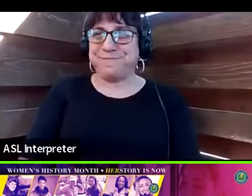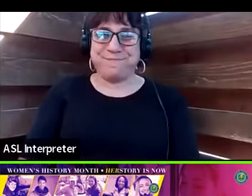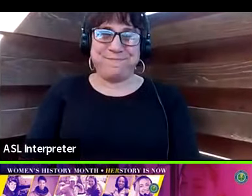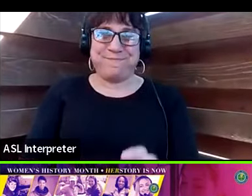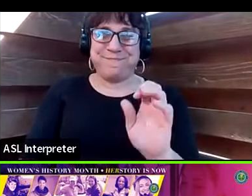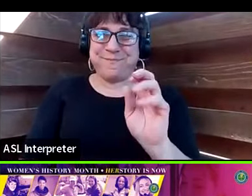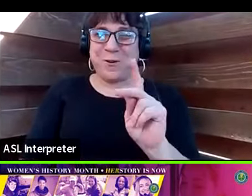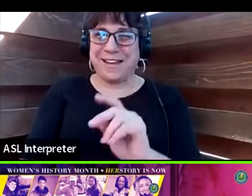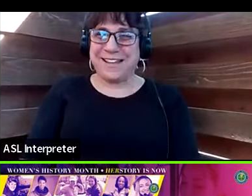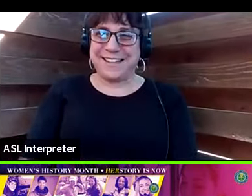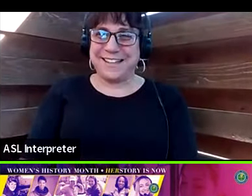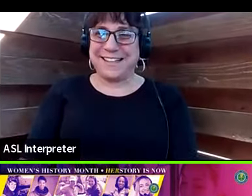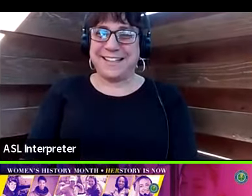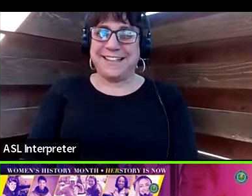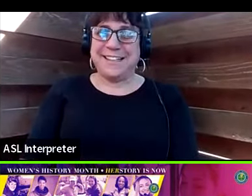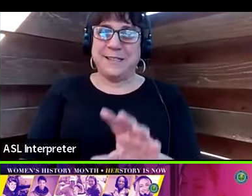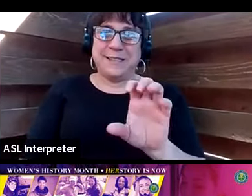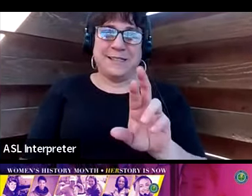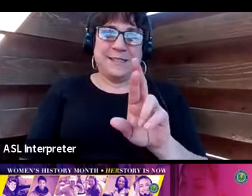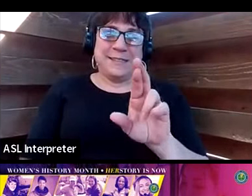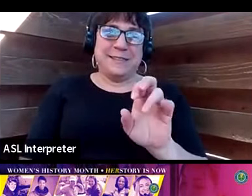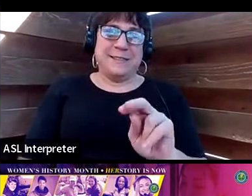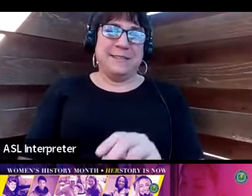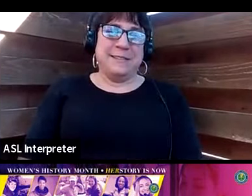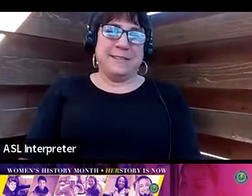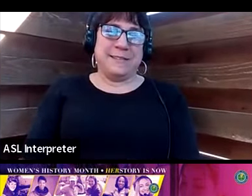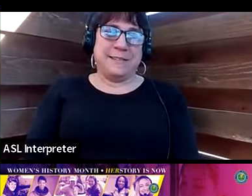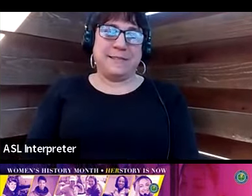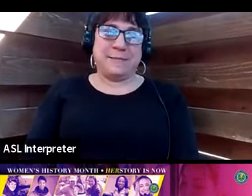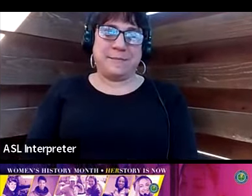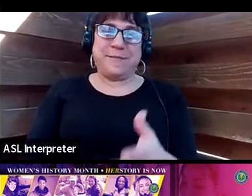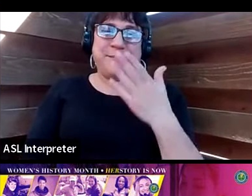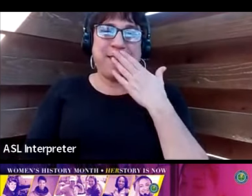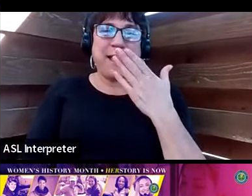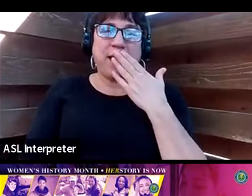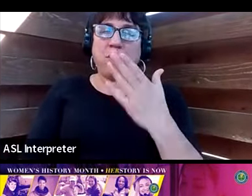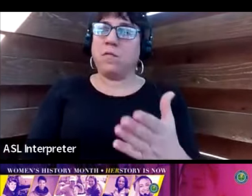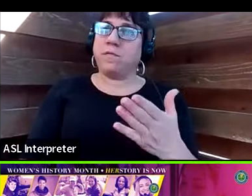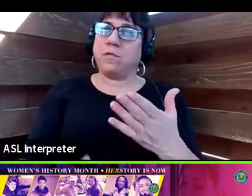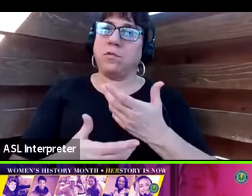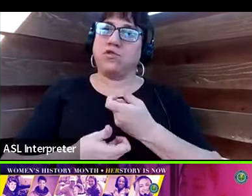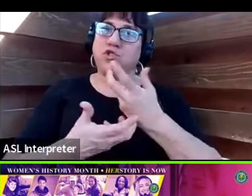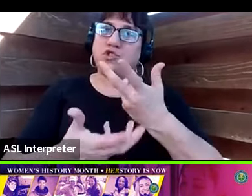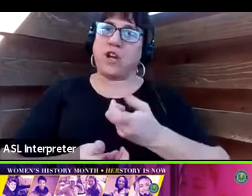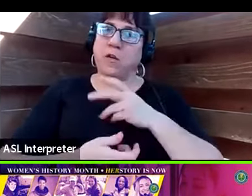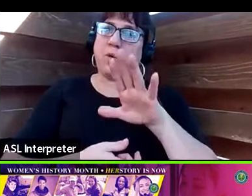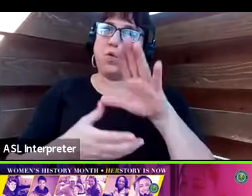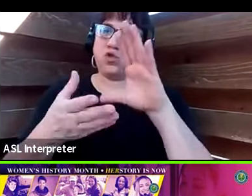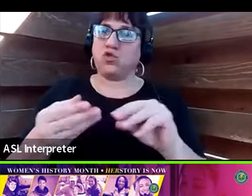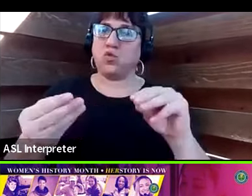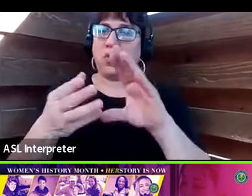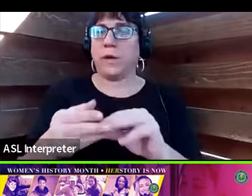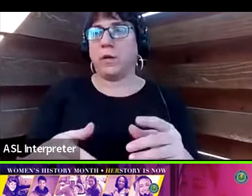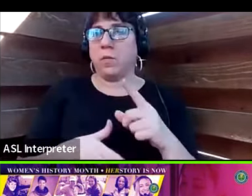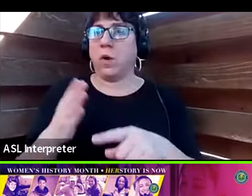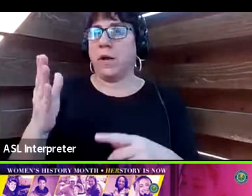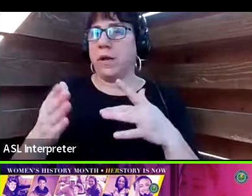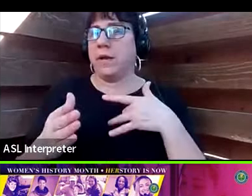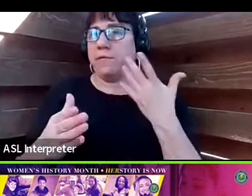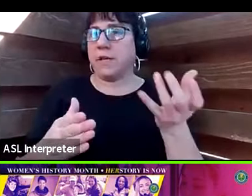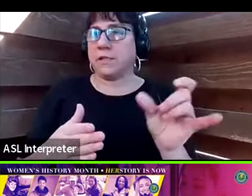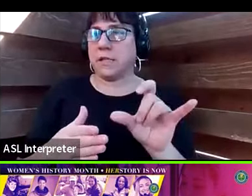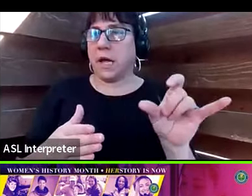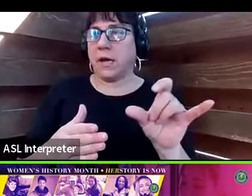you. So, Erin. So, again, thanks for sharing your story of what it feels like